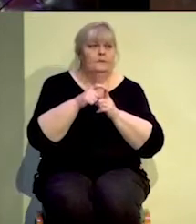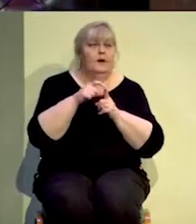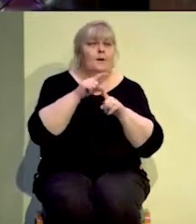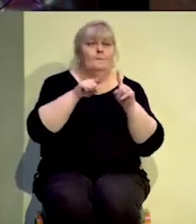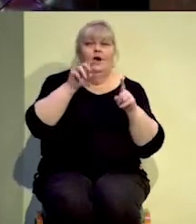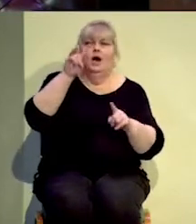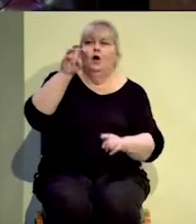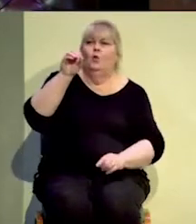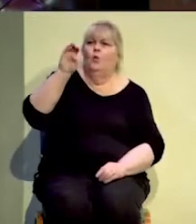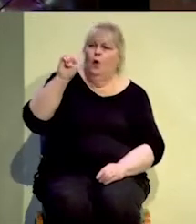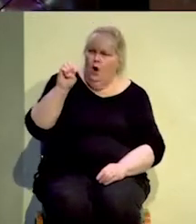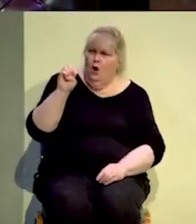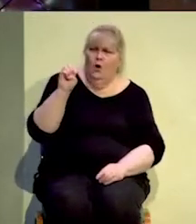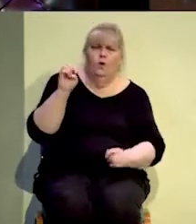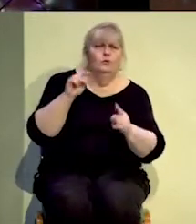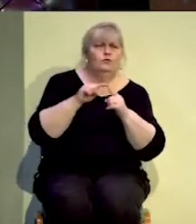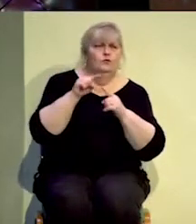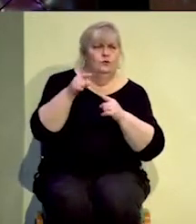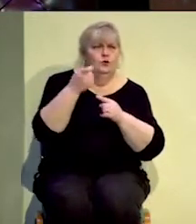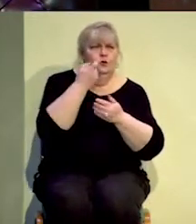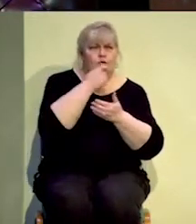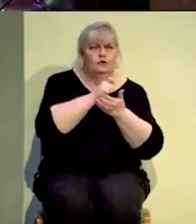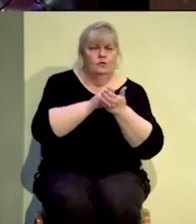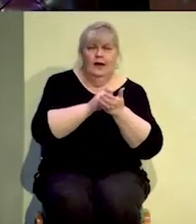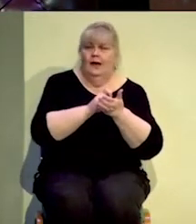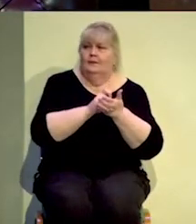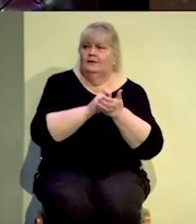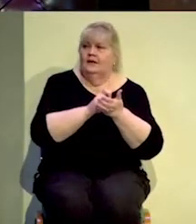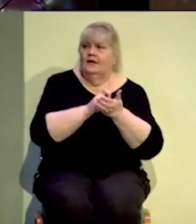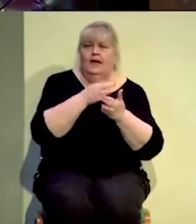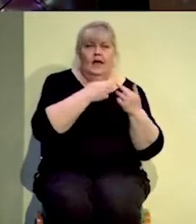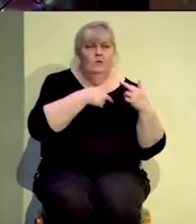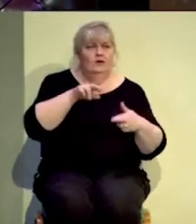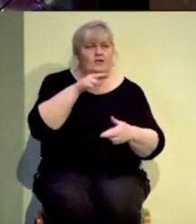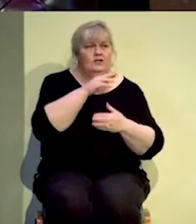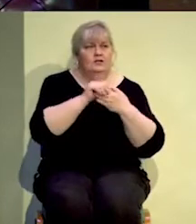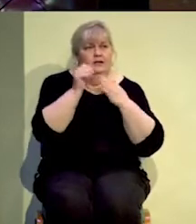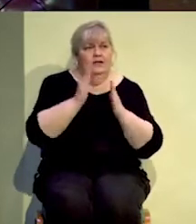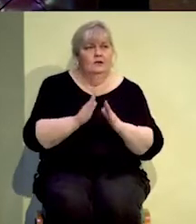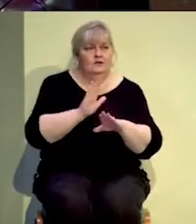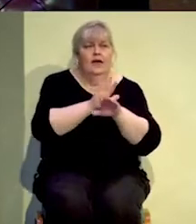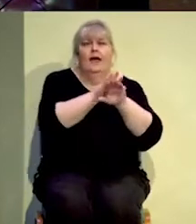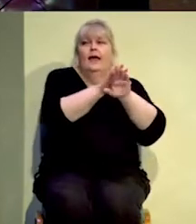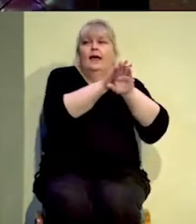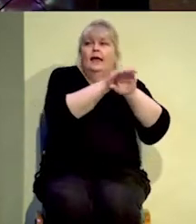but woe to you scribes and Pharisees hypocrites